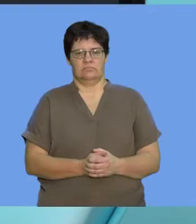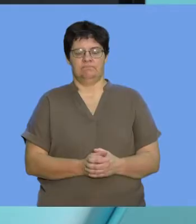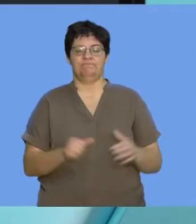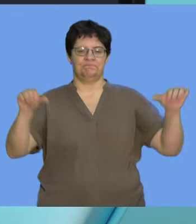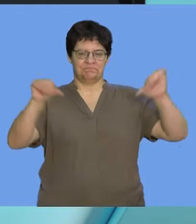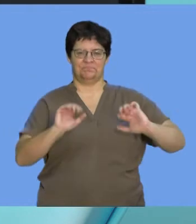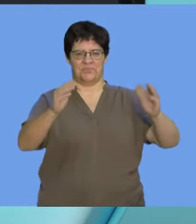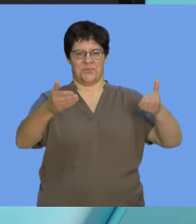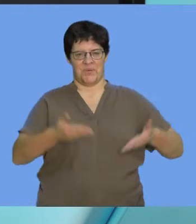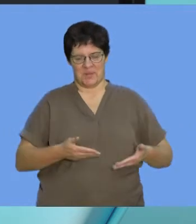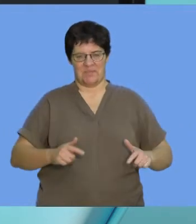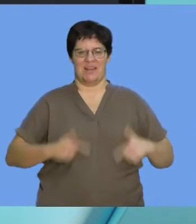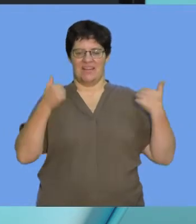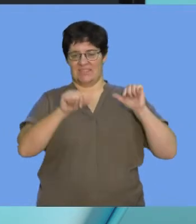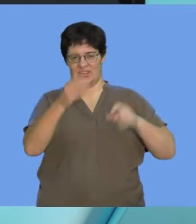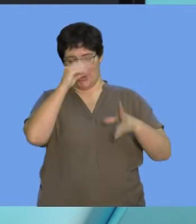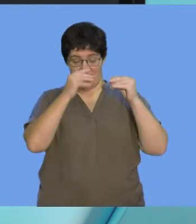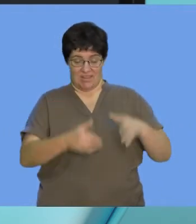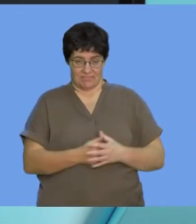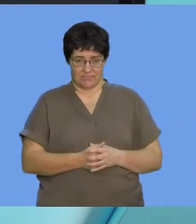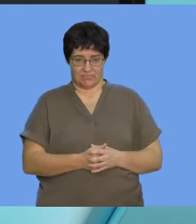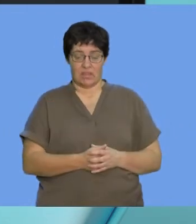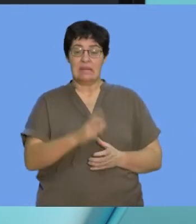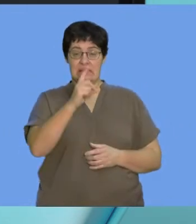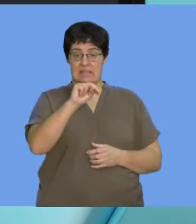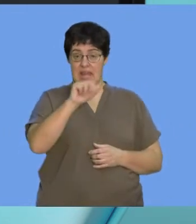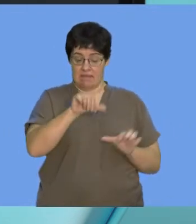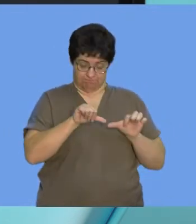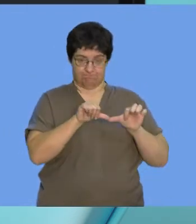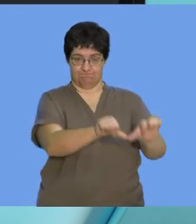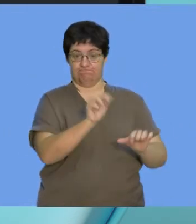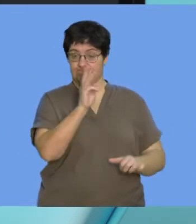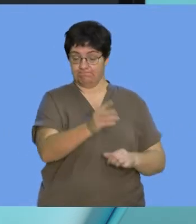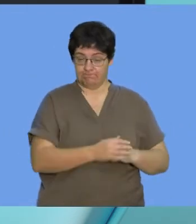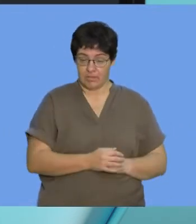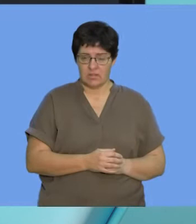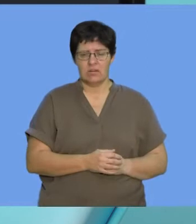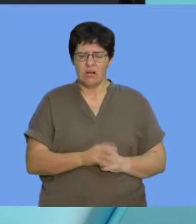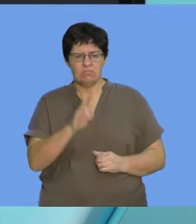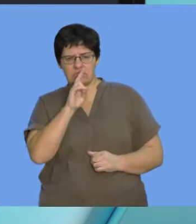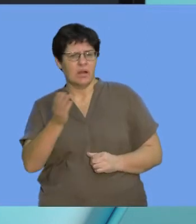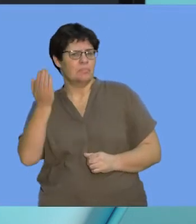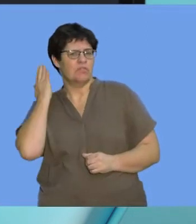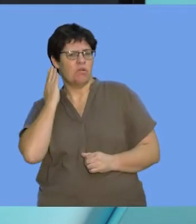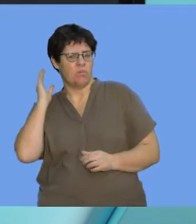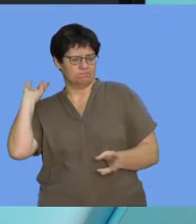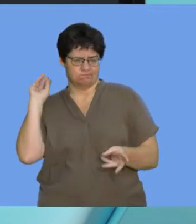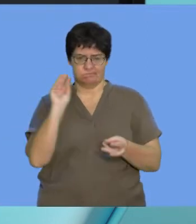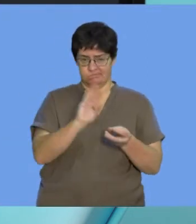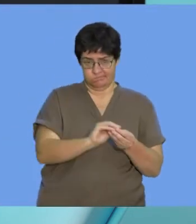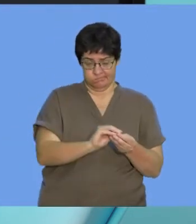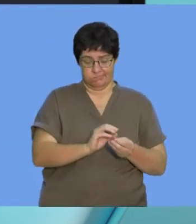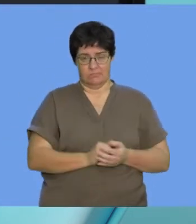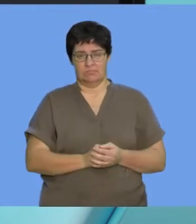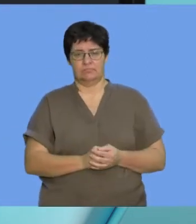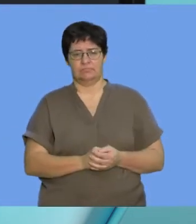Welcome back, life science learners. We're going to continue with DNA. And just a recap of what we've looked at in the earlier segment. So, we've looked